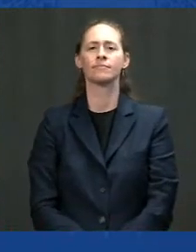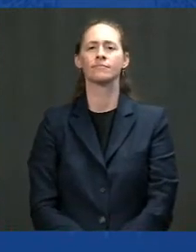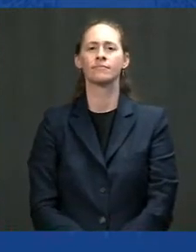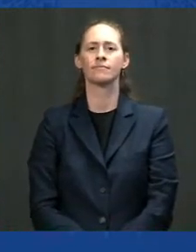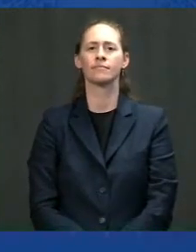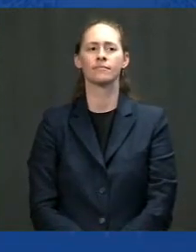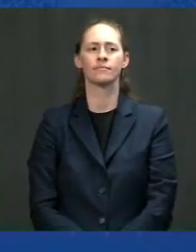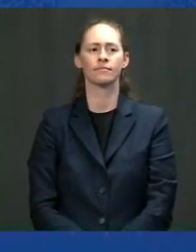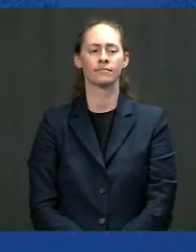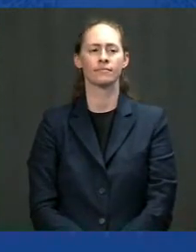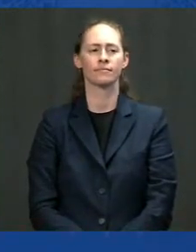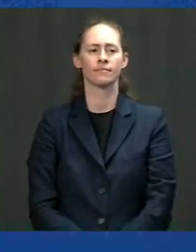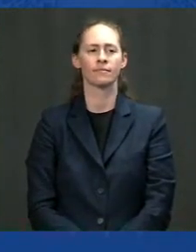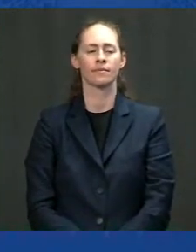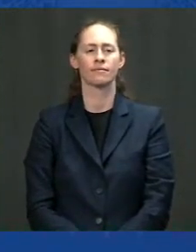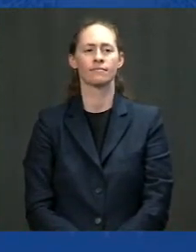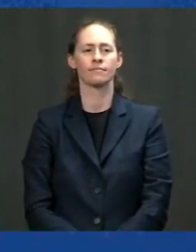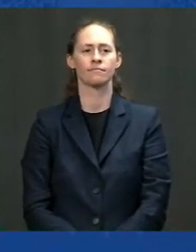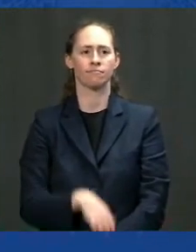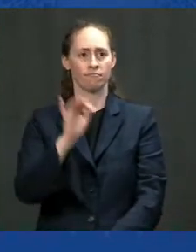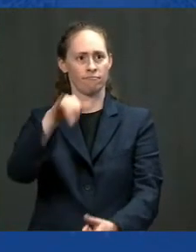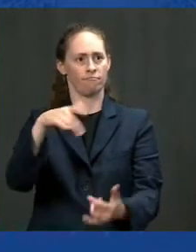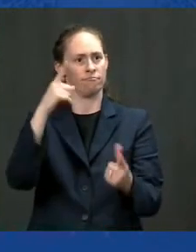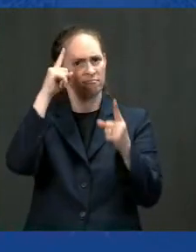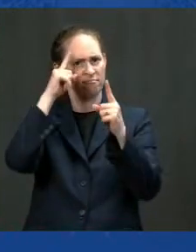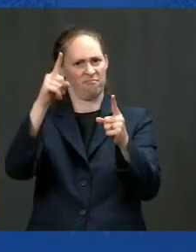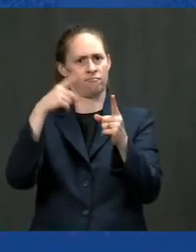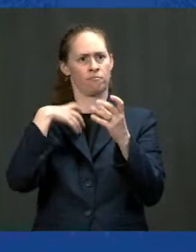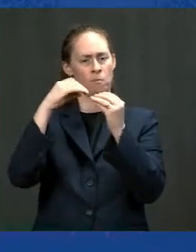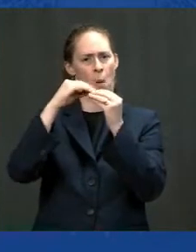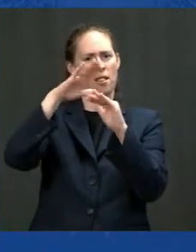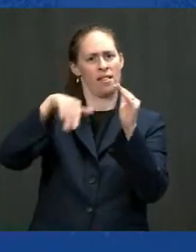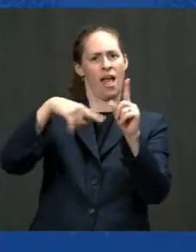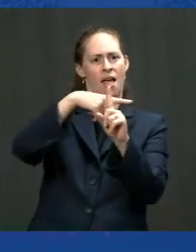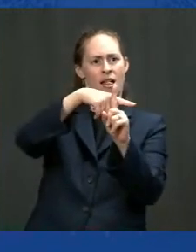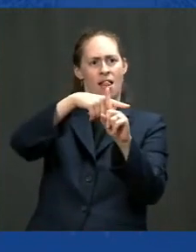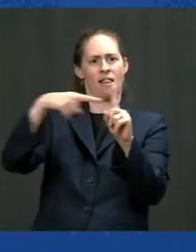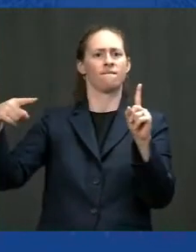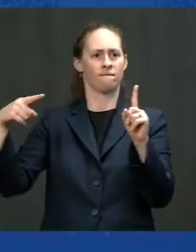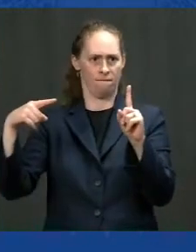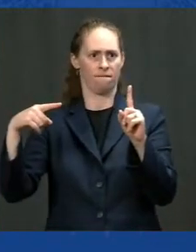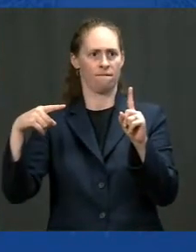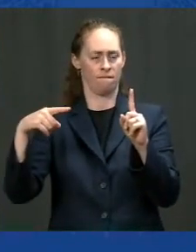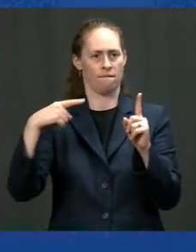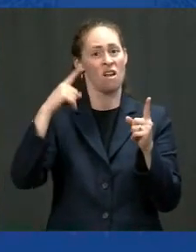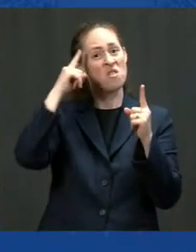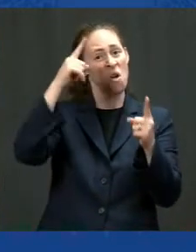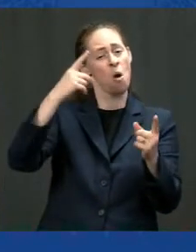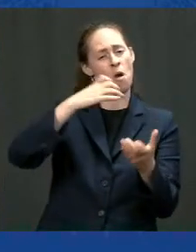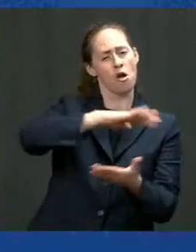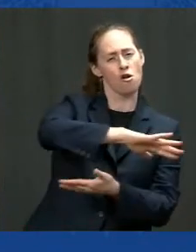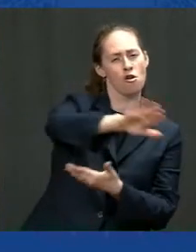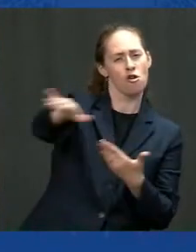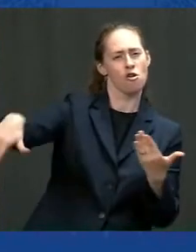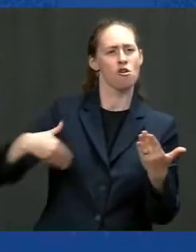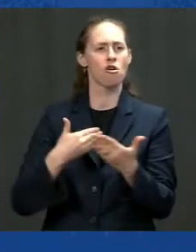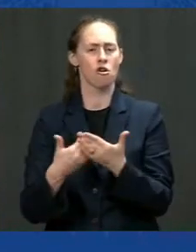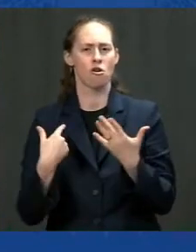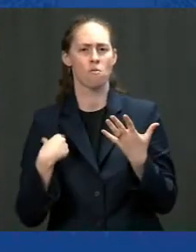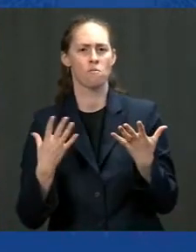Substantially all is going to mean substantially all. And starting with critical products,